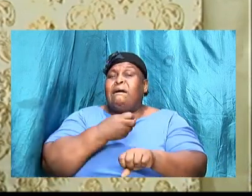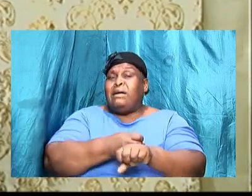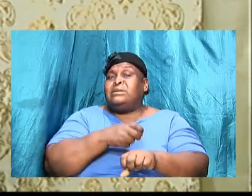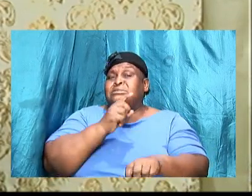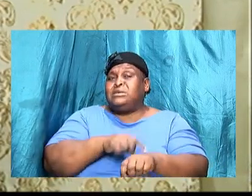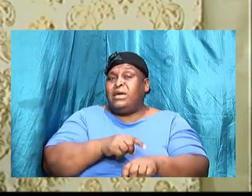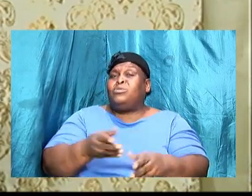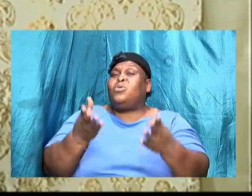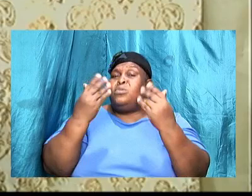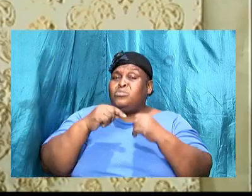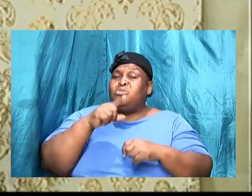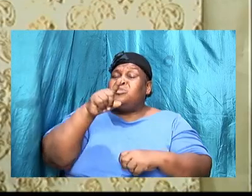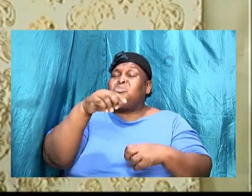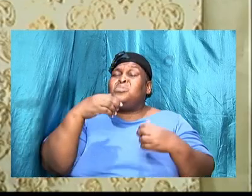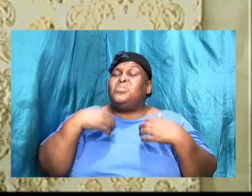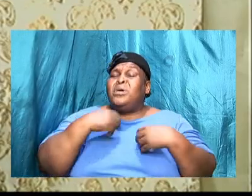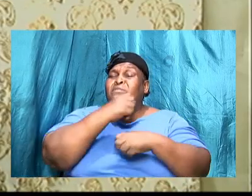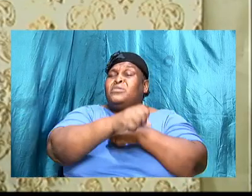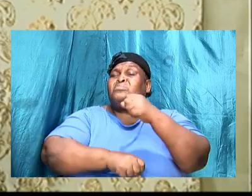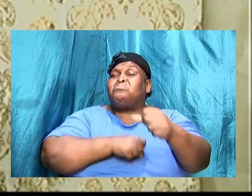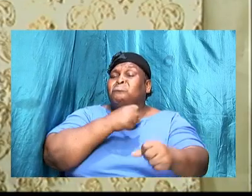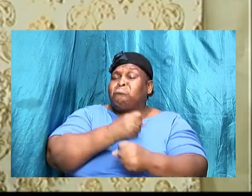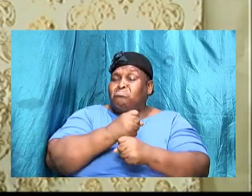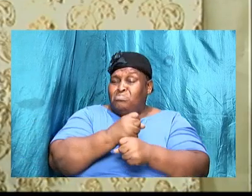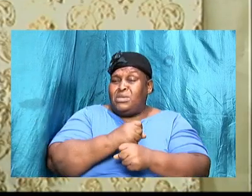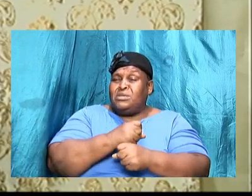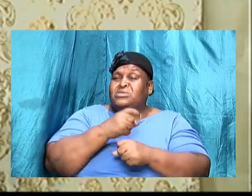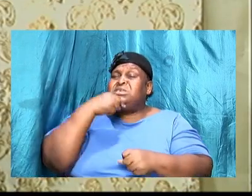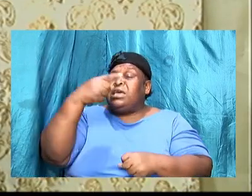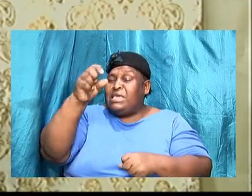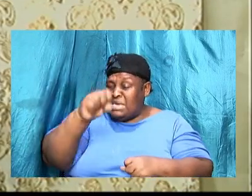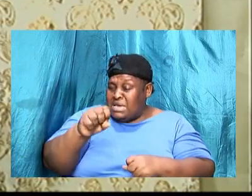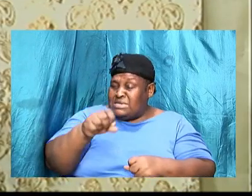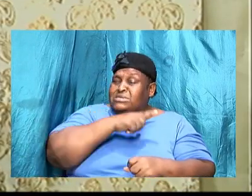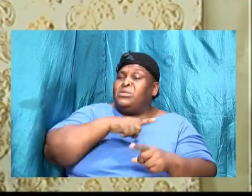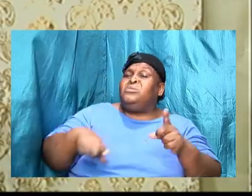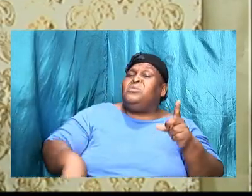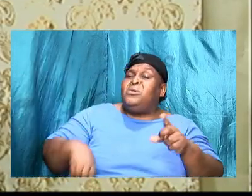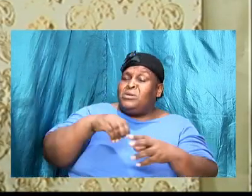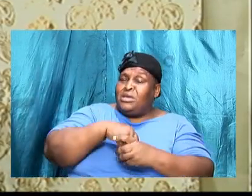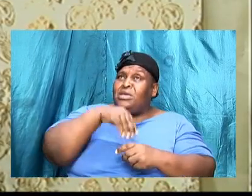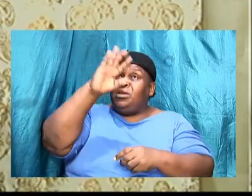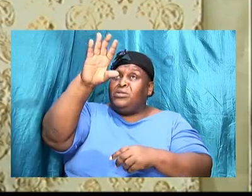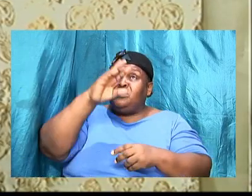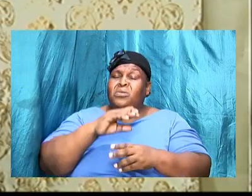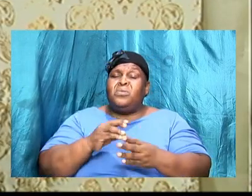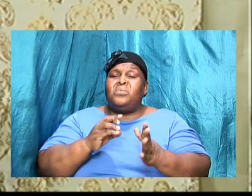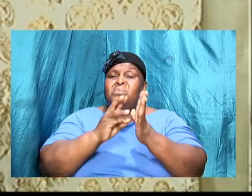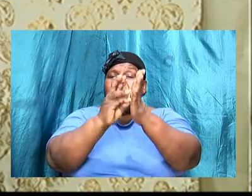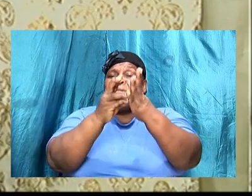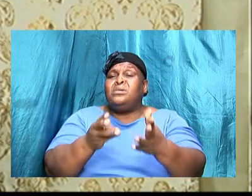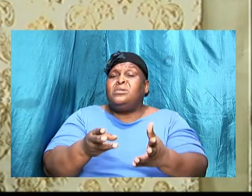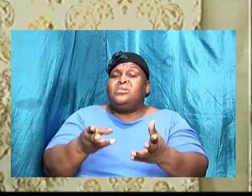have this confidence you have this assurance to say yes Lord I am in your will comes what may